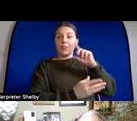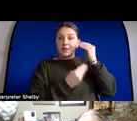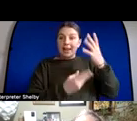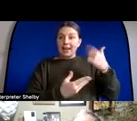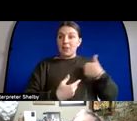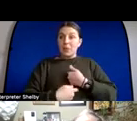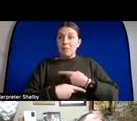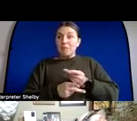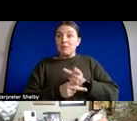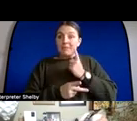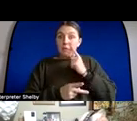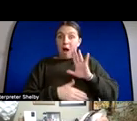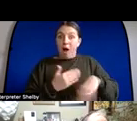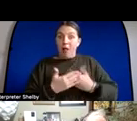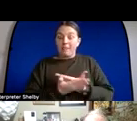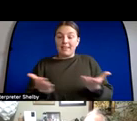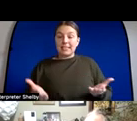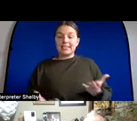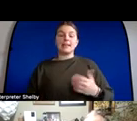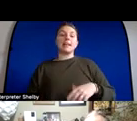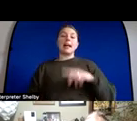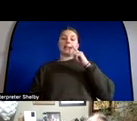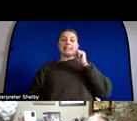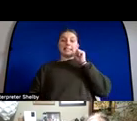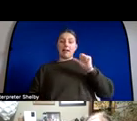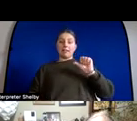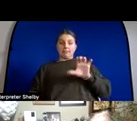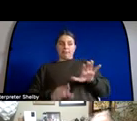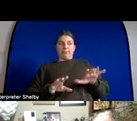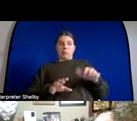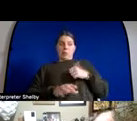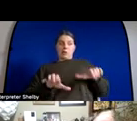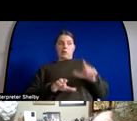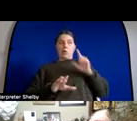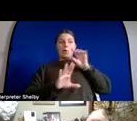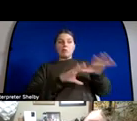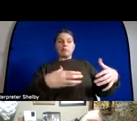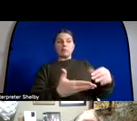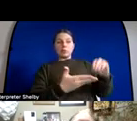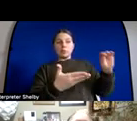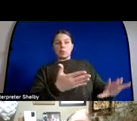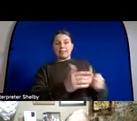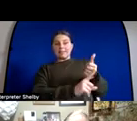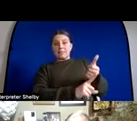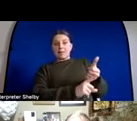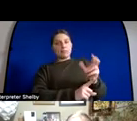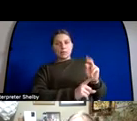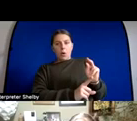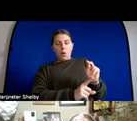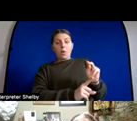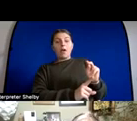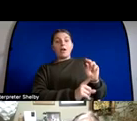and that's why i say it's not what we can do for our students our students students will be out there on their own